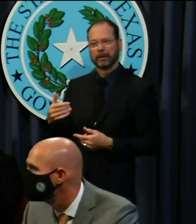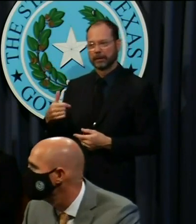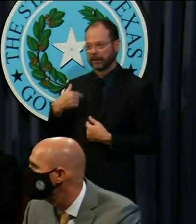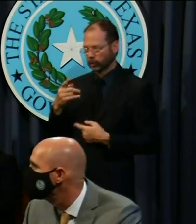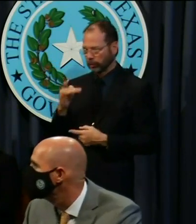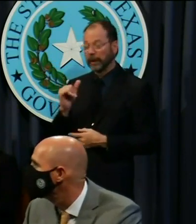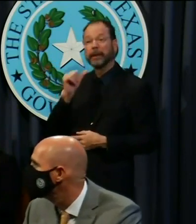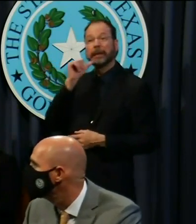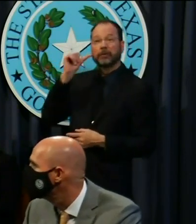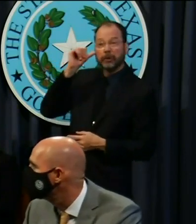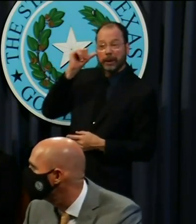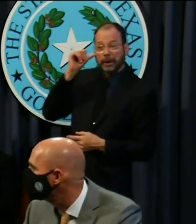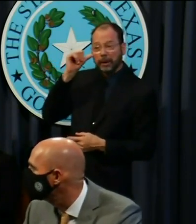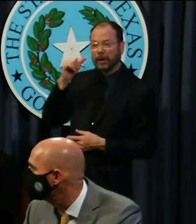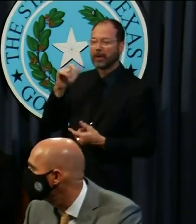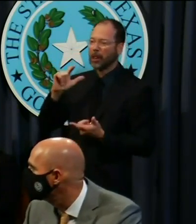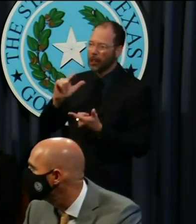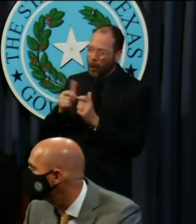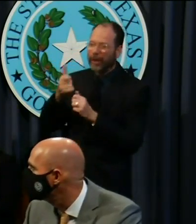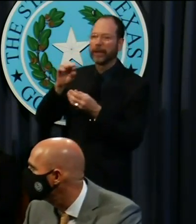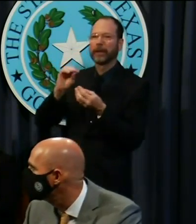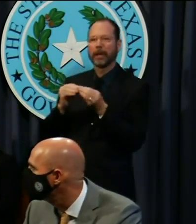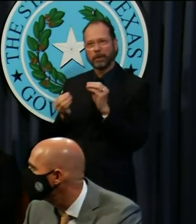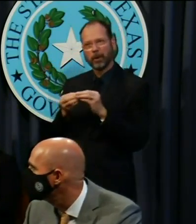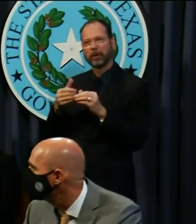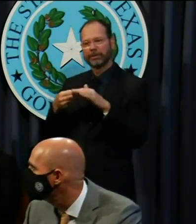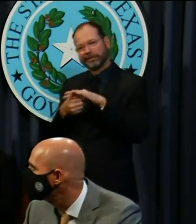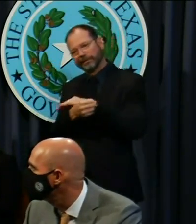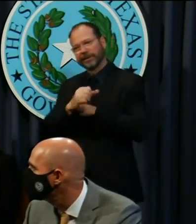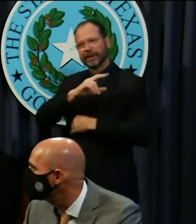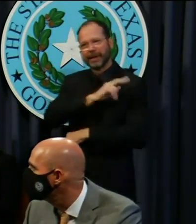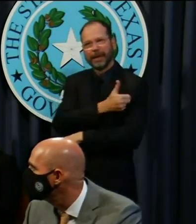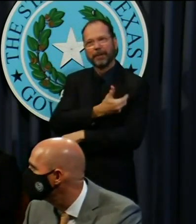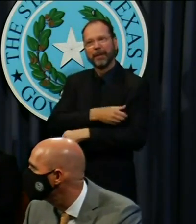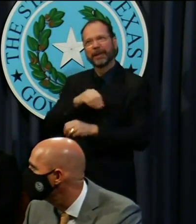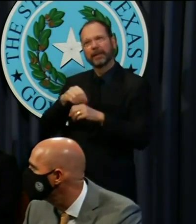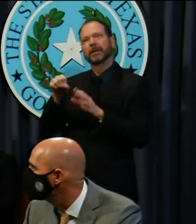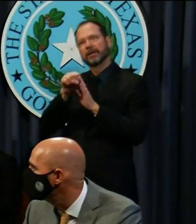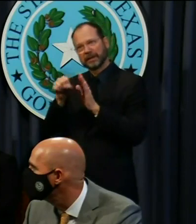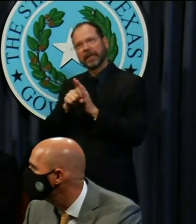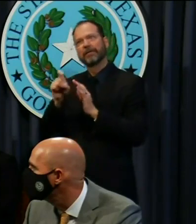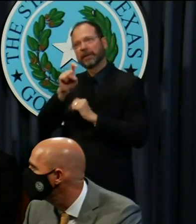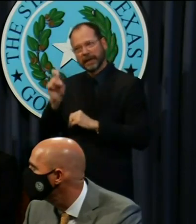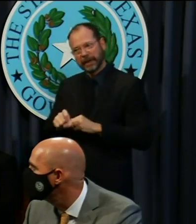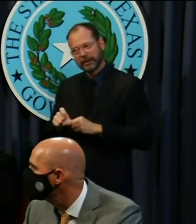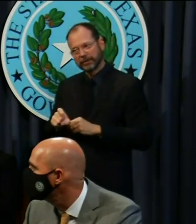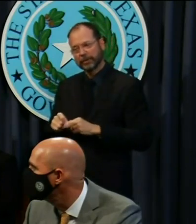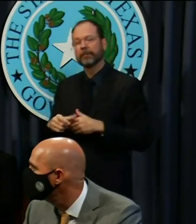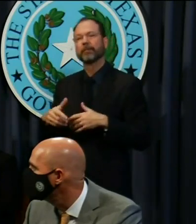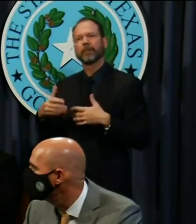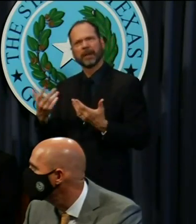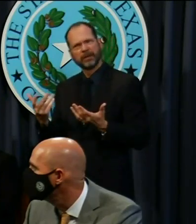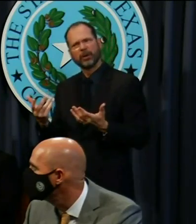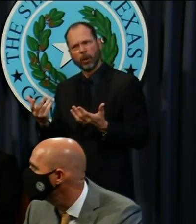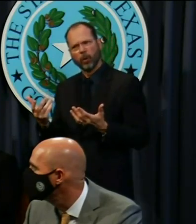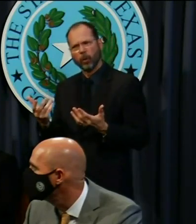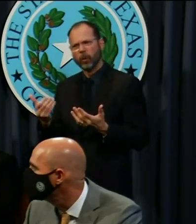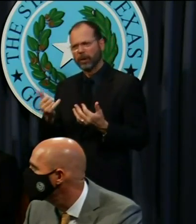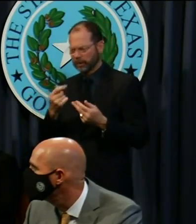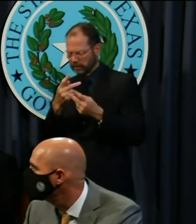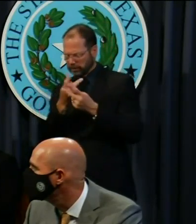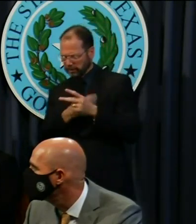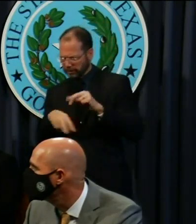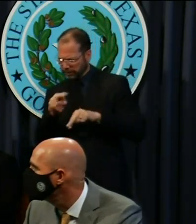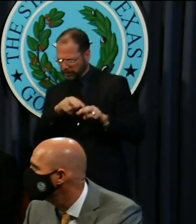Yesterday, we had the lowest number of hospitalizations in the state of Texas. And so all the metrics